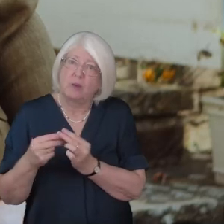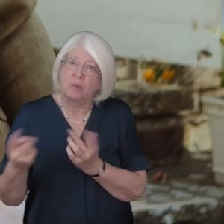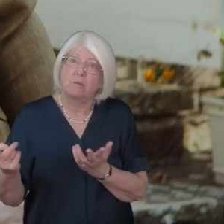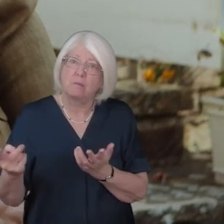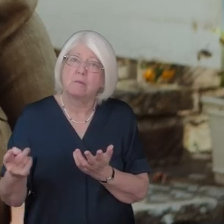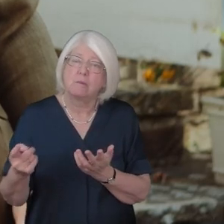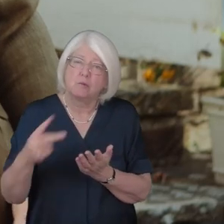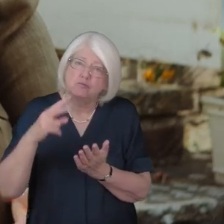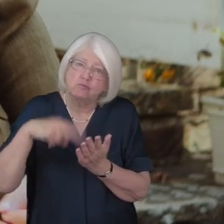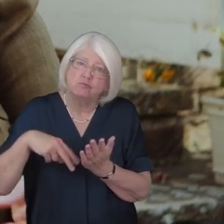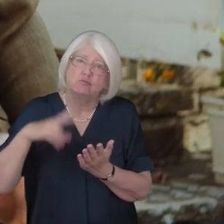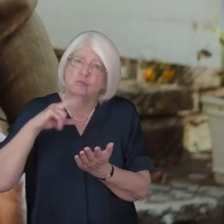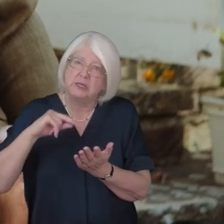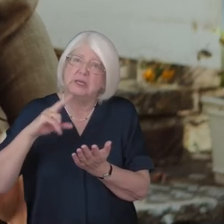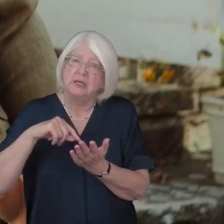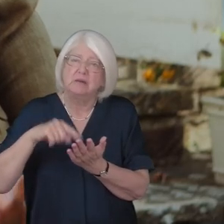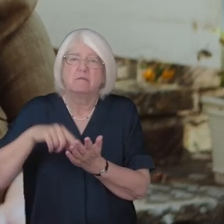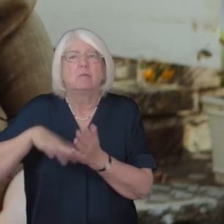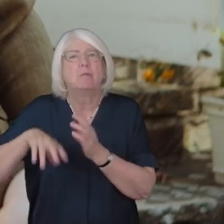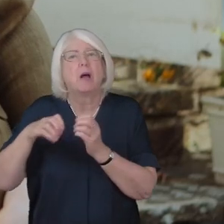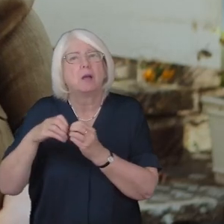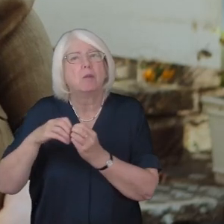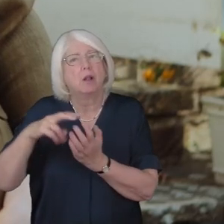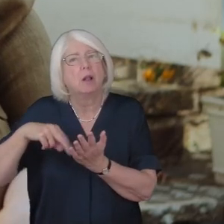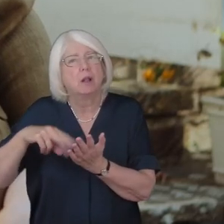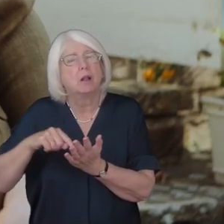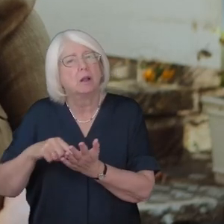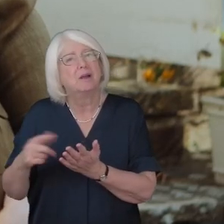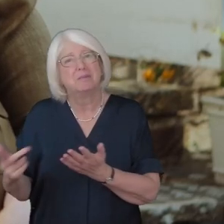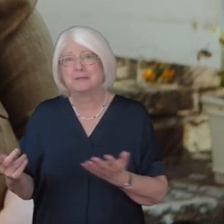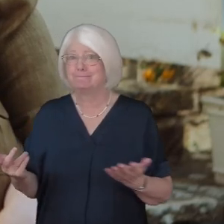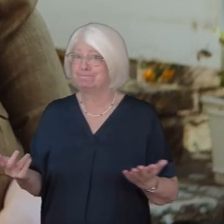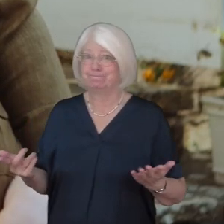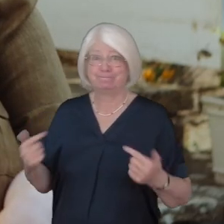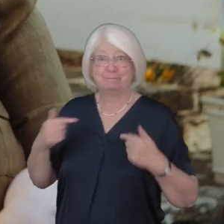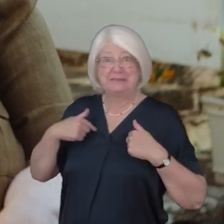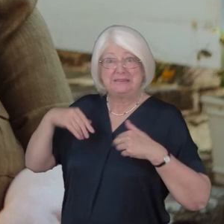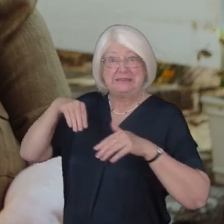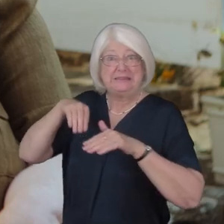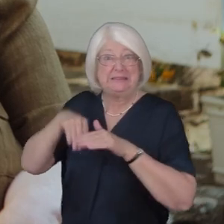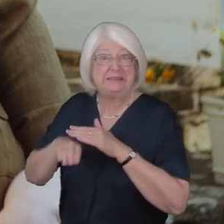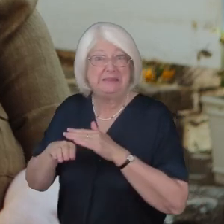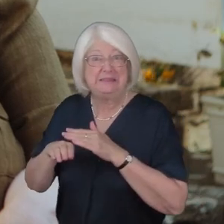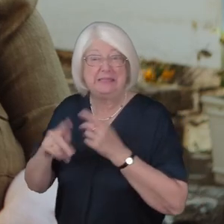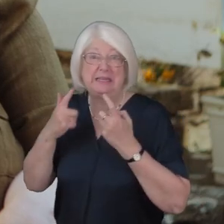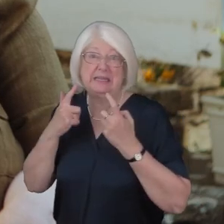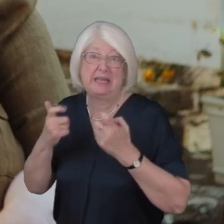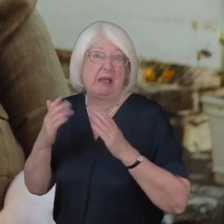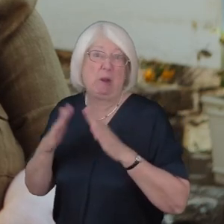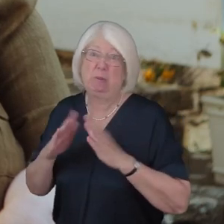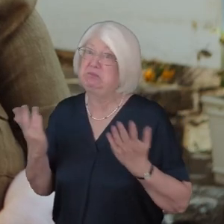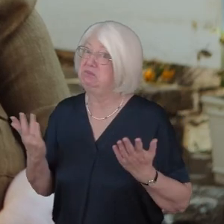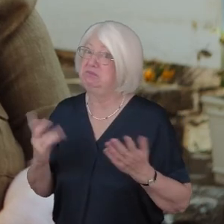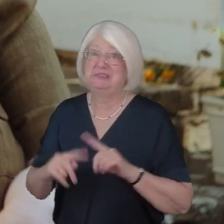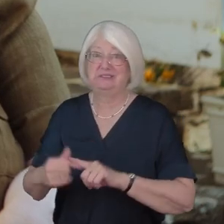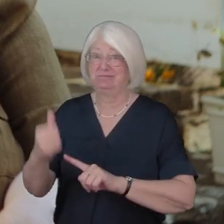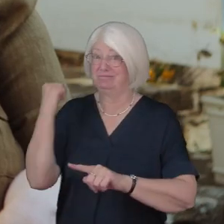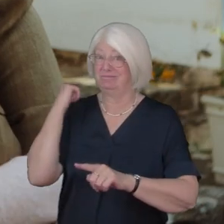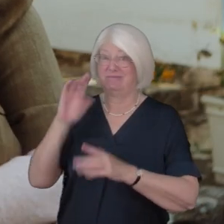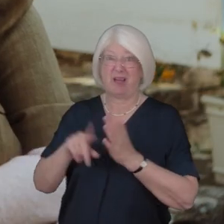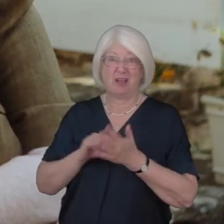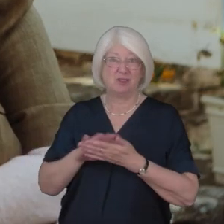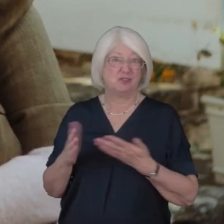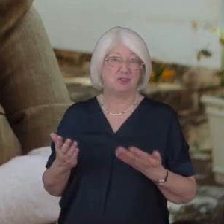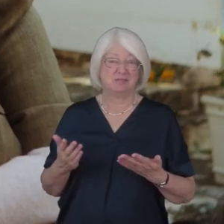pray with them they can read little extracts from the bible to them but yes I haven't been into a care home since the middle of March